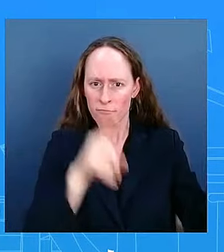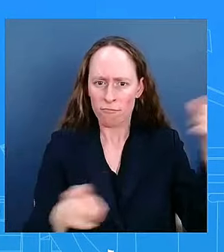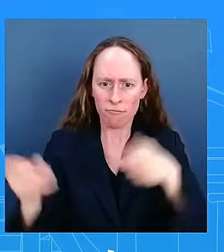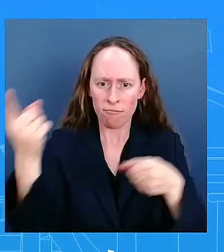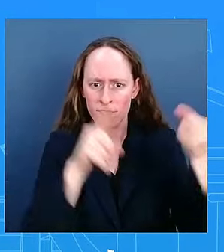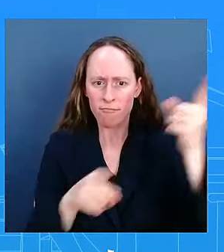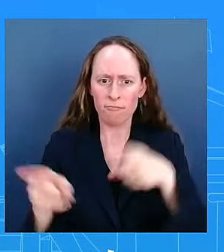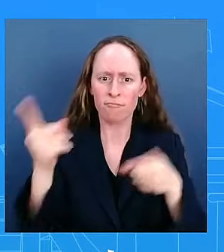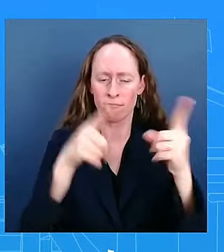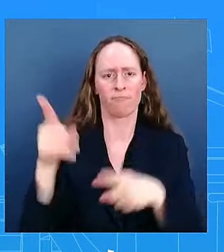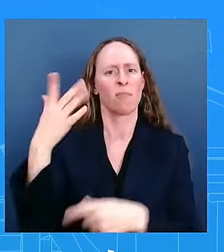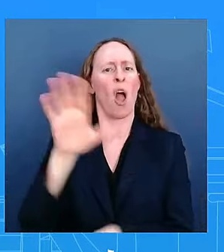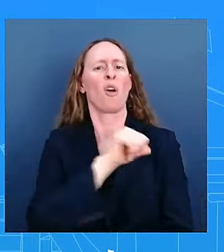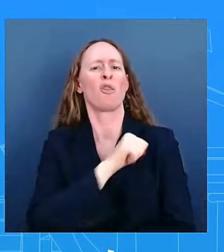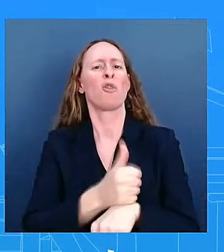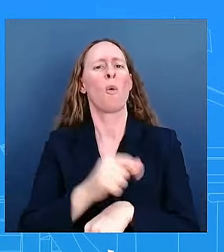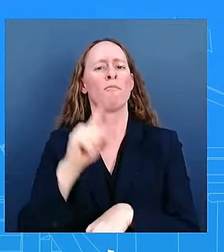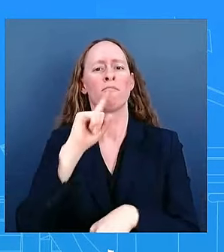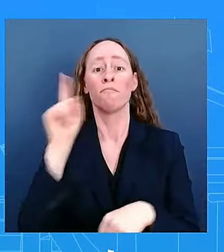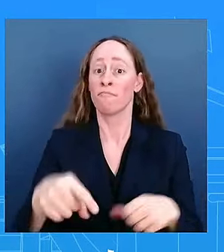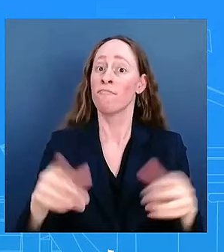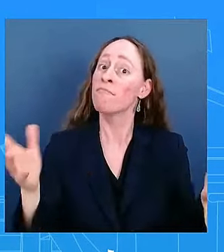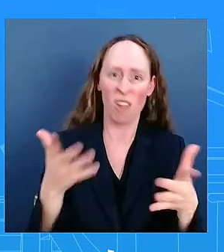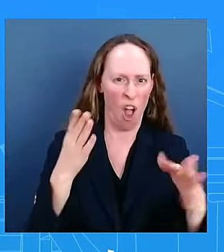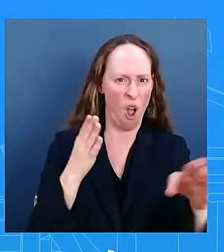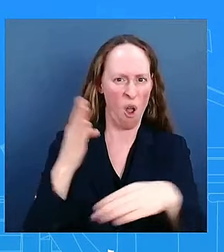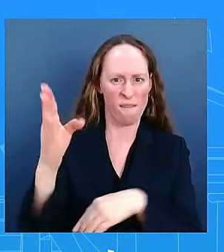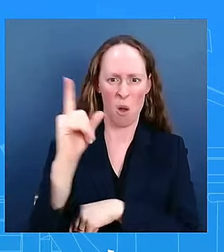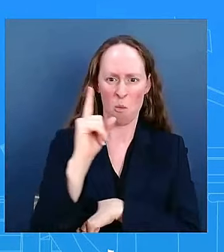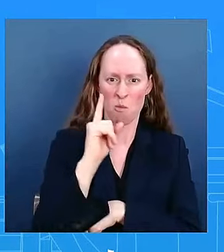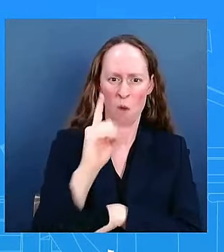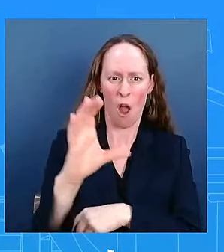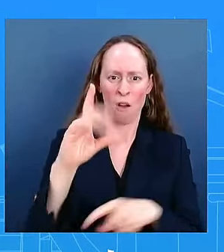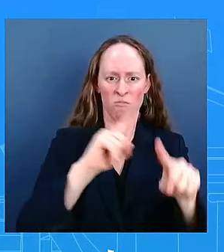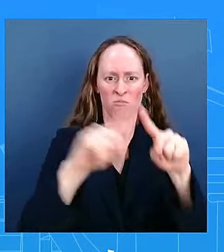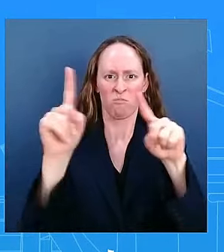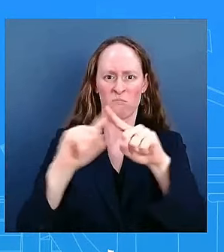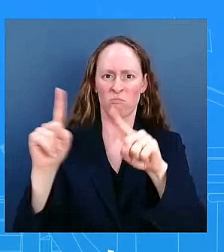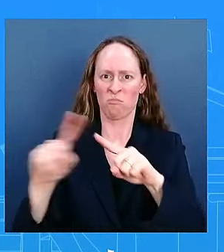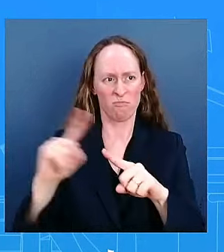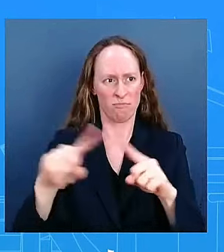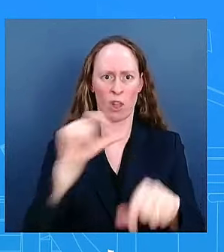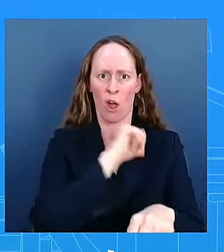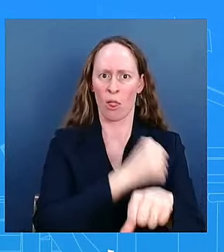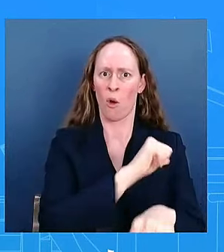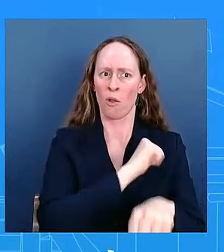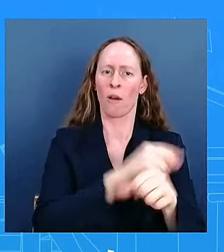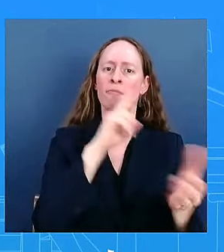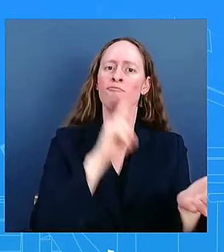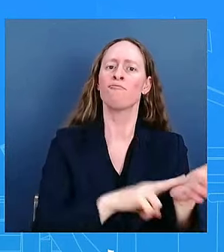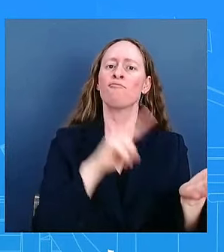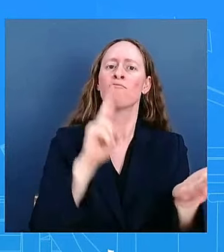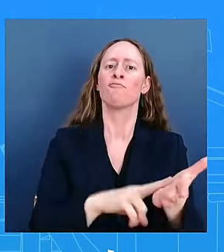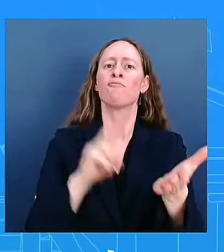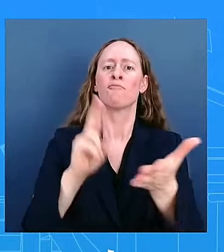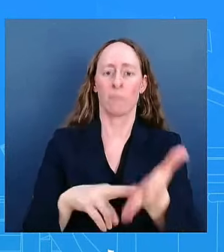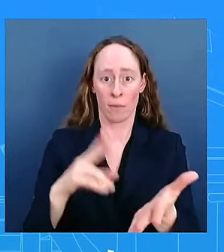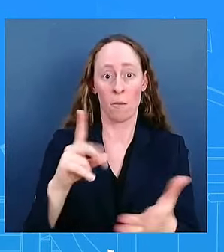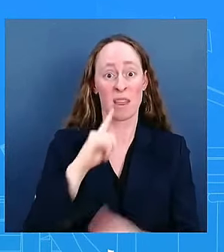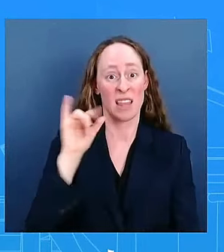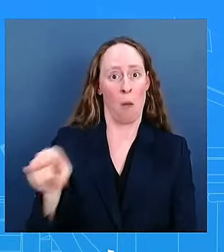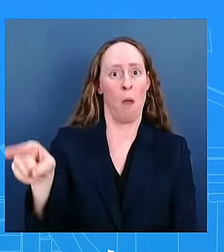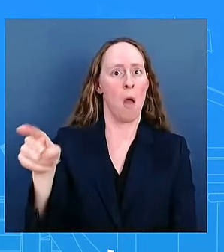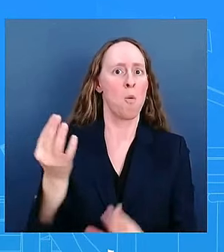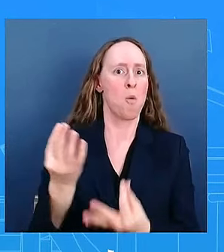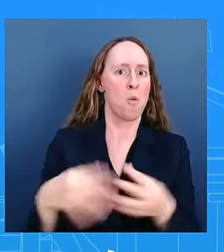as president biden has said ai is the most consequential technology of our time the president and the